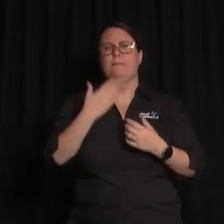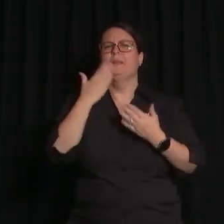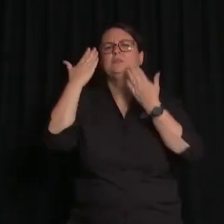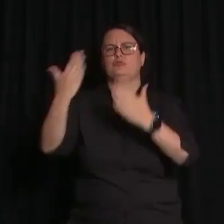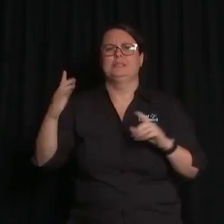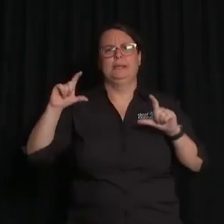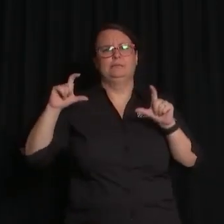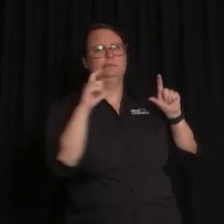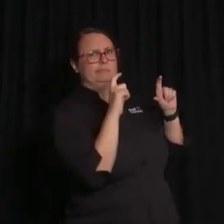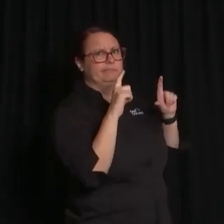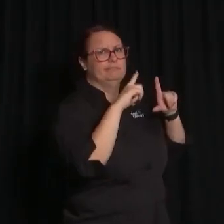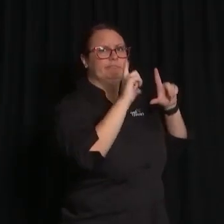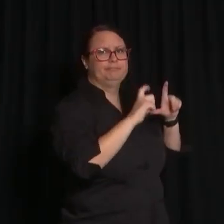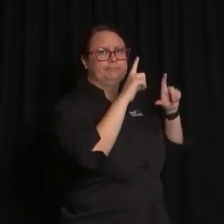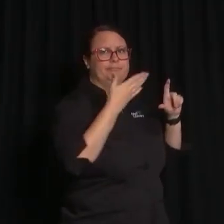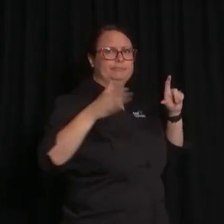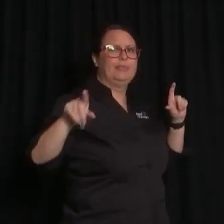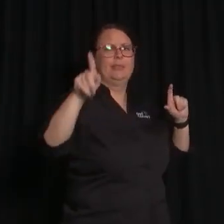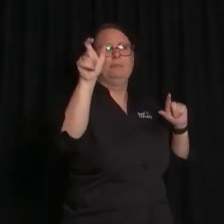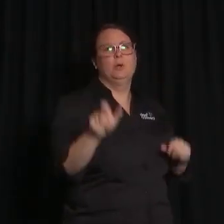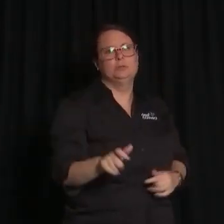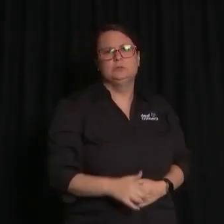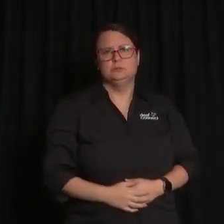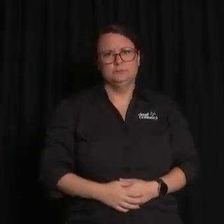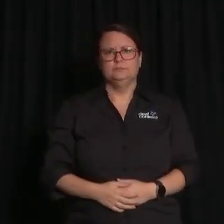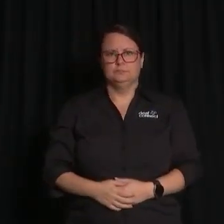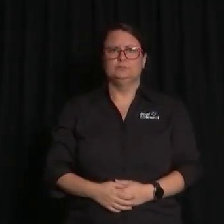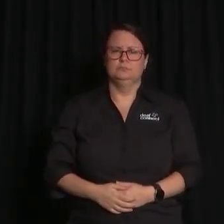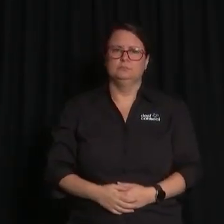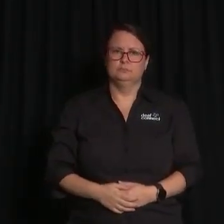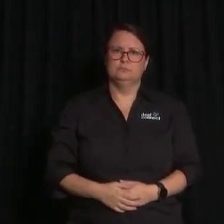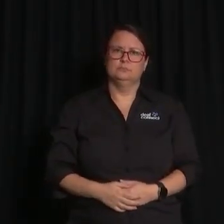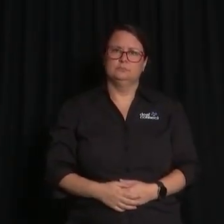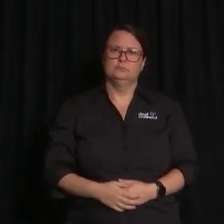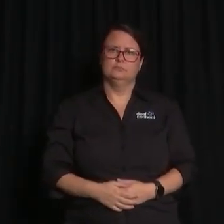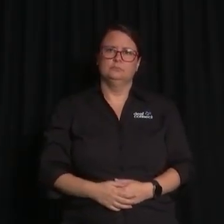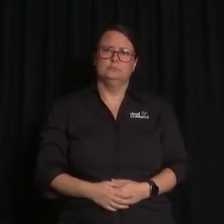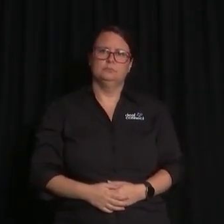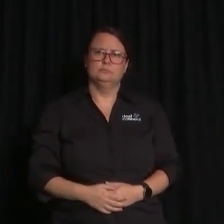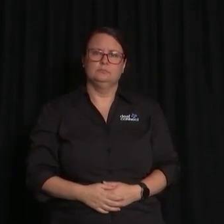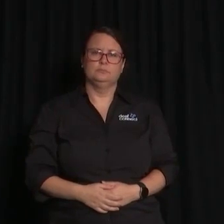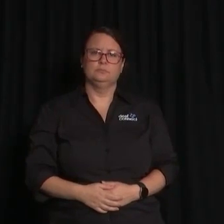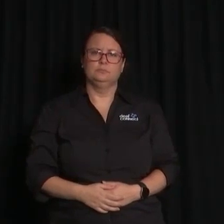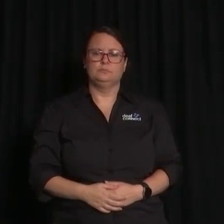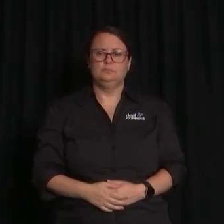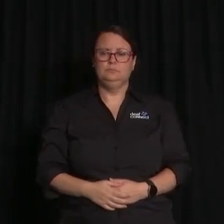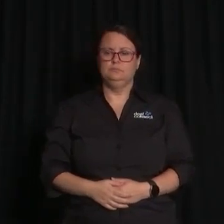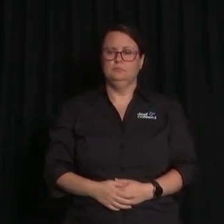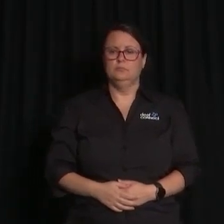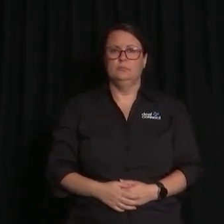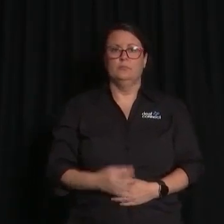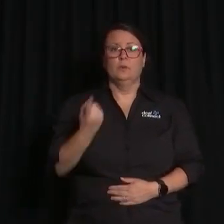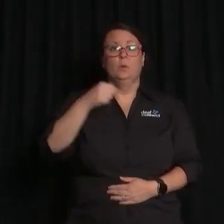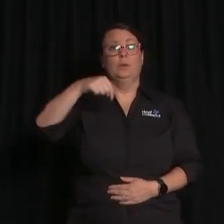everyone's privacy and security. So please be aware of, you know, people's wishes here. For those joining us in person,